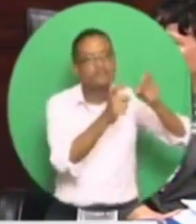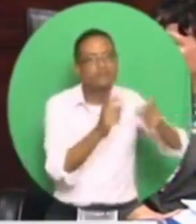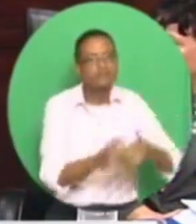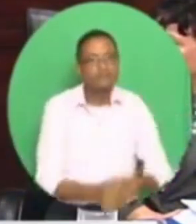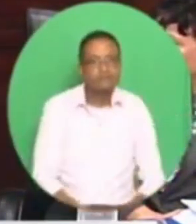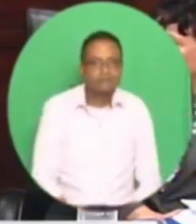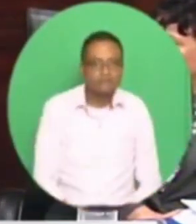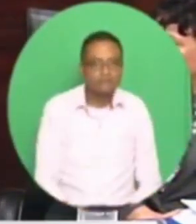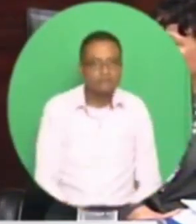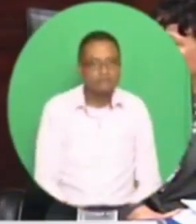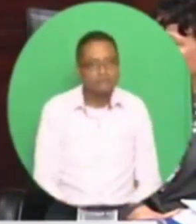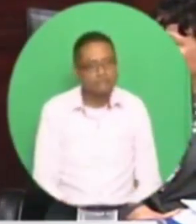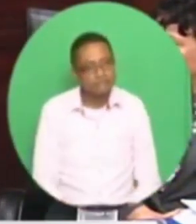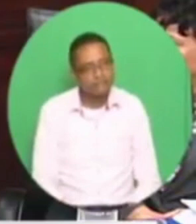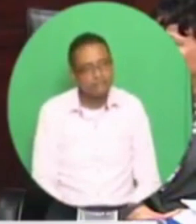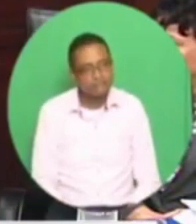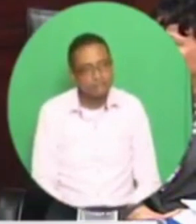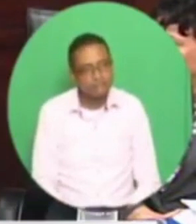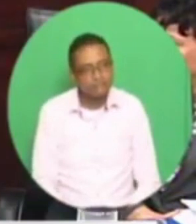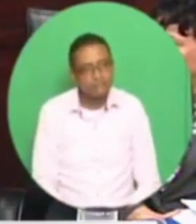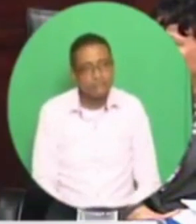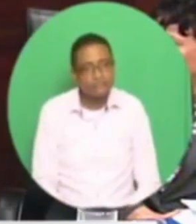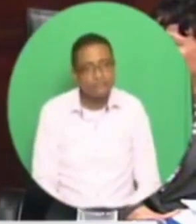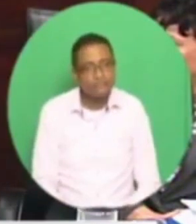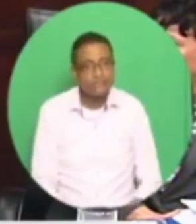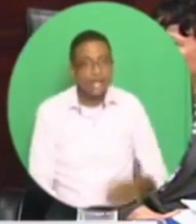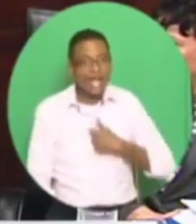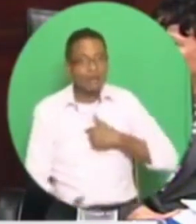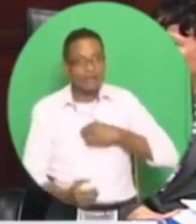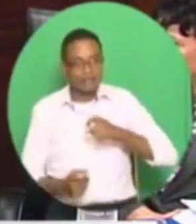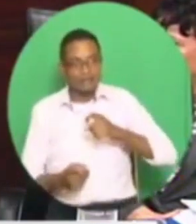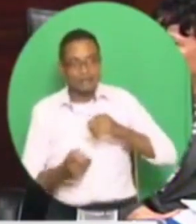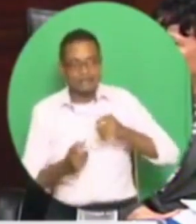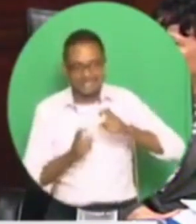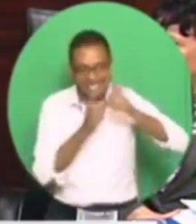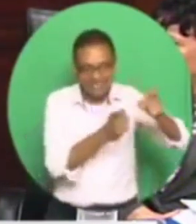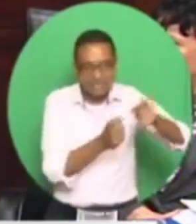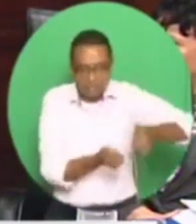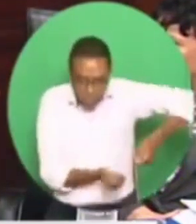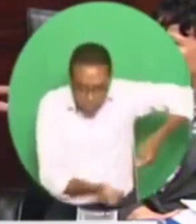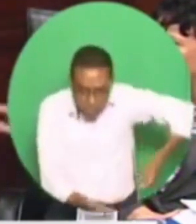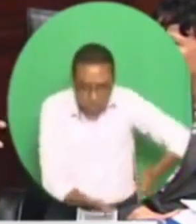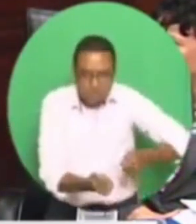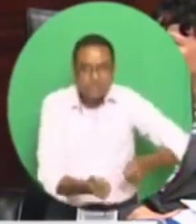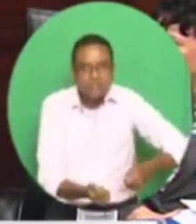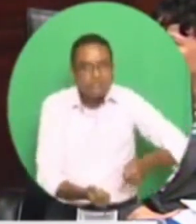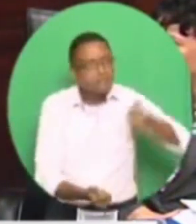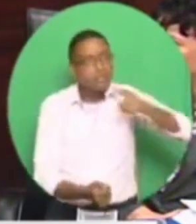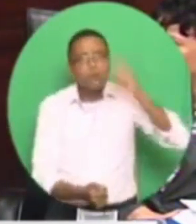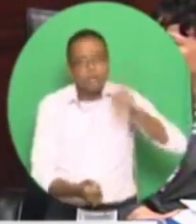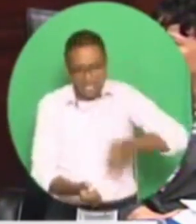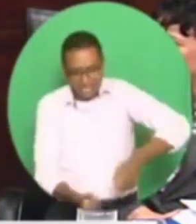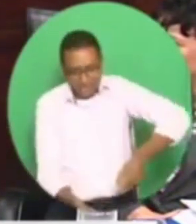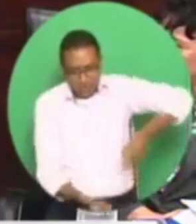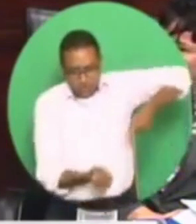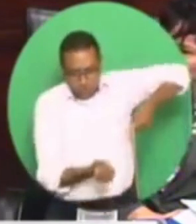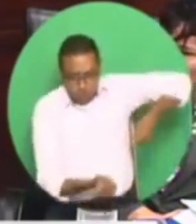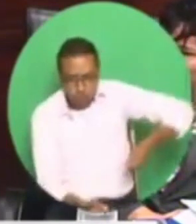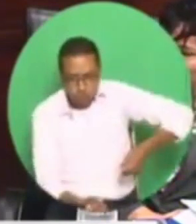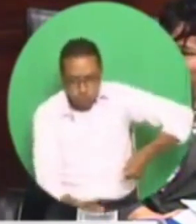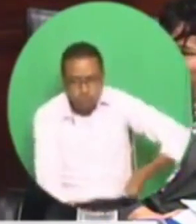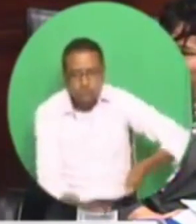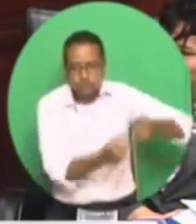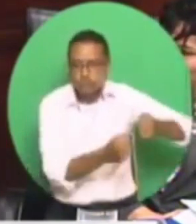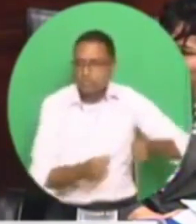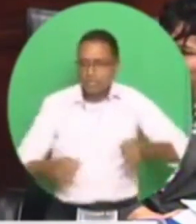I won't say anything about that. And a shovel. And a shovel. They're only digging up the land and cutting ribbon. Nothing